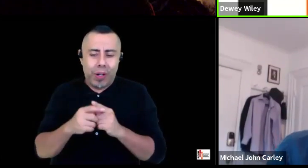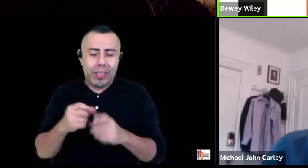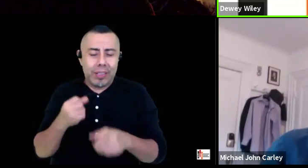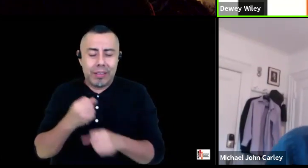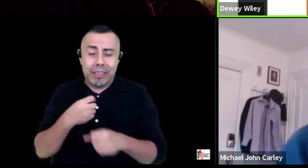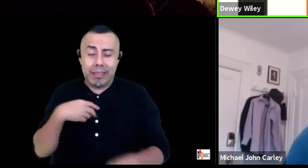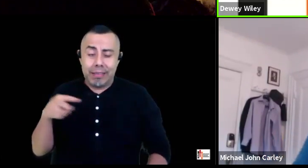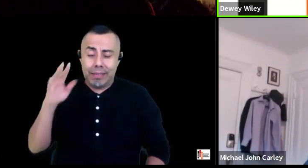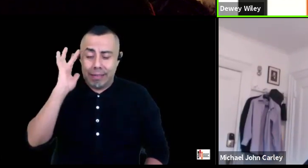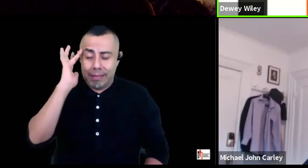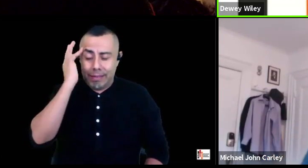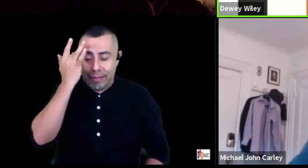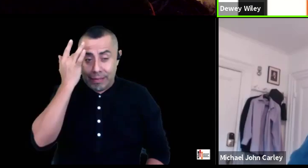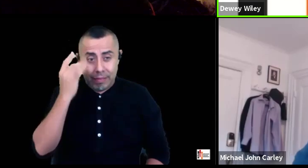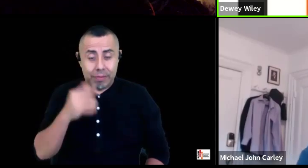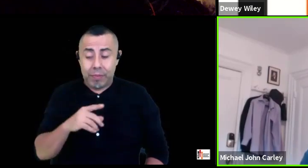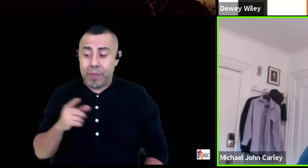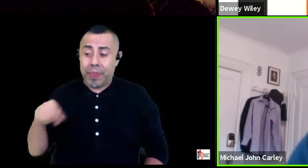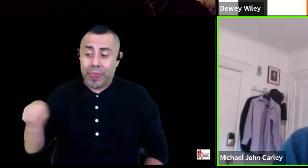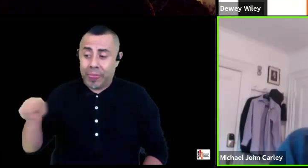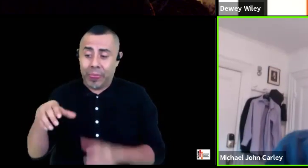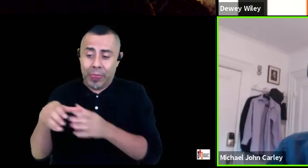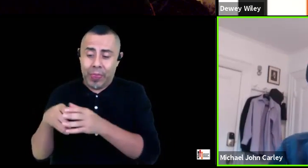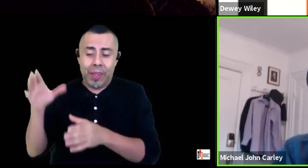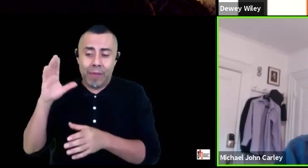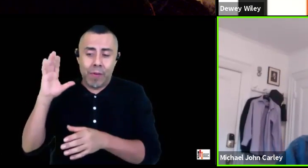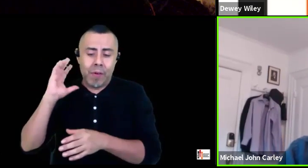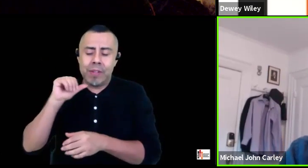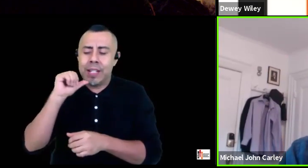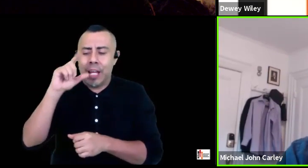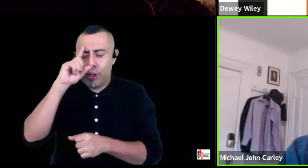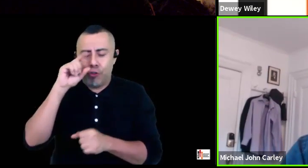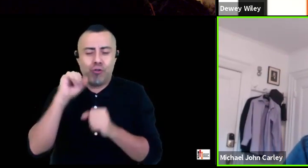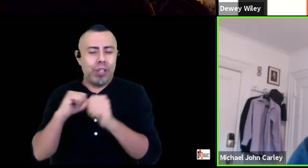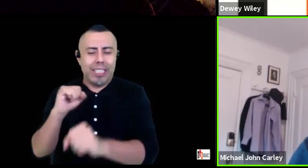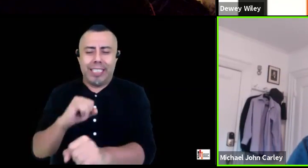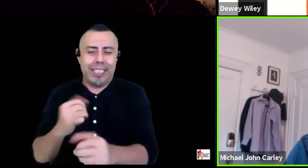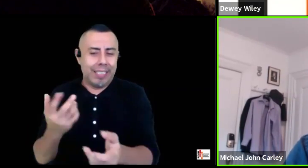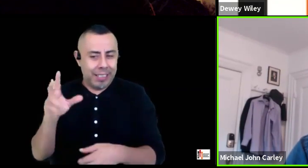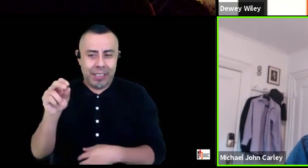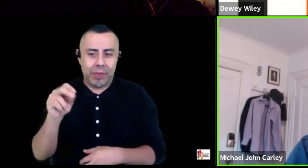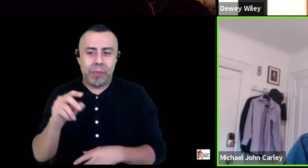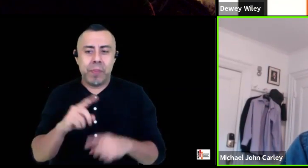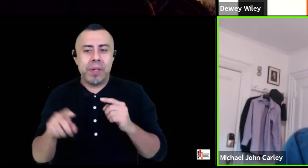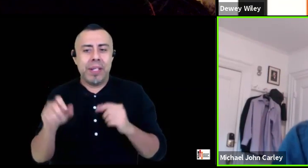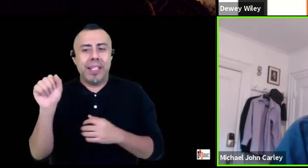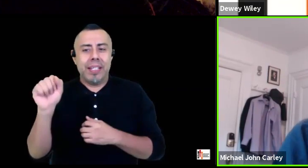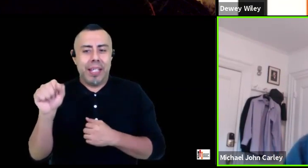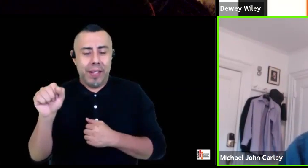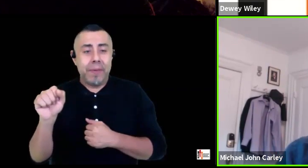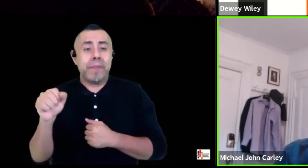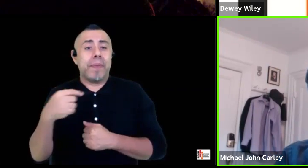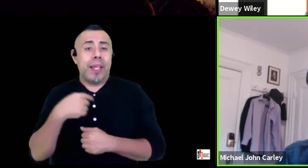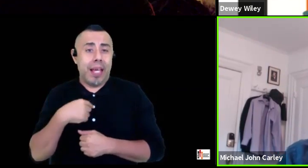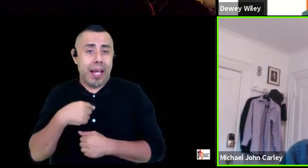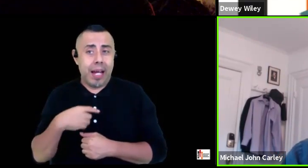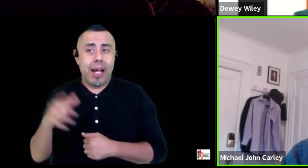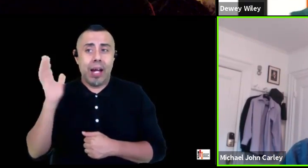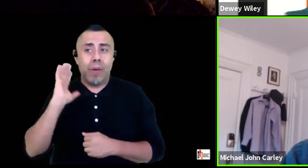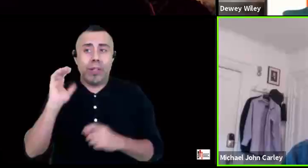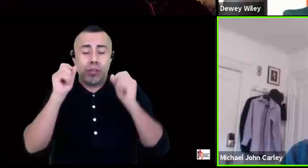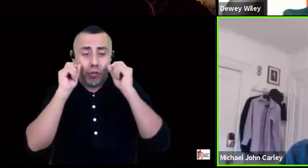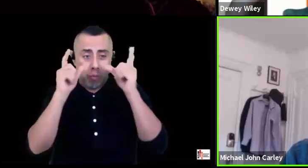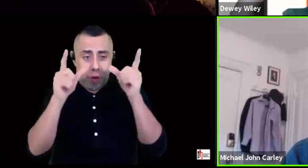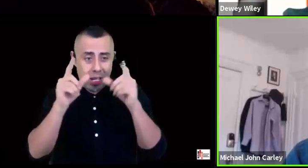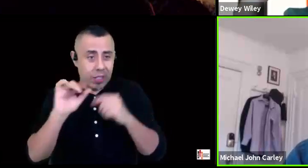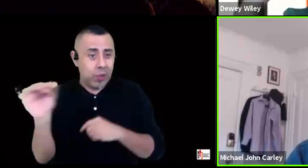strategic no they were not so um so yeah it's um you know i i was surprised too that you